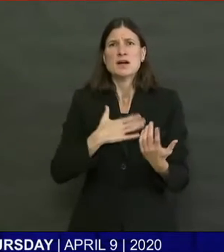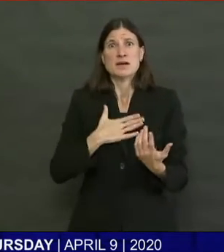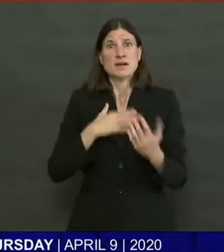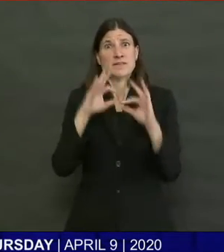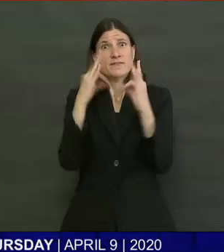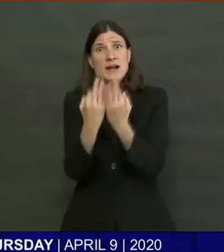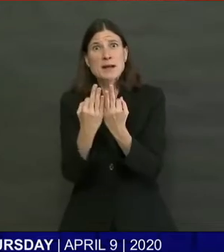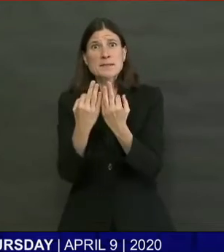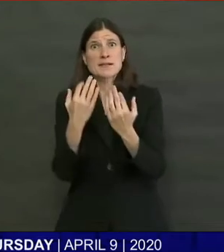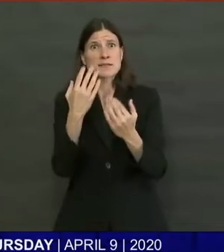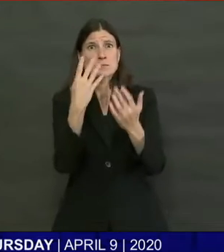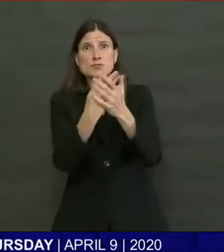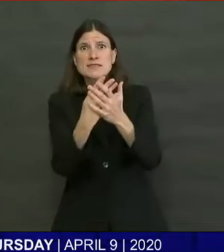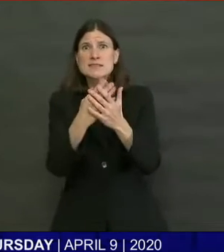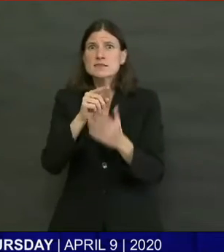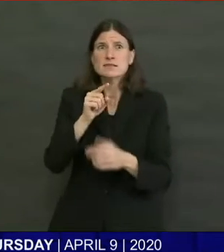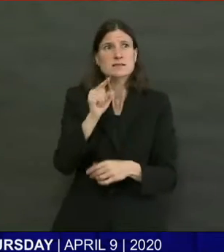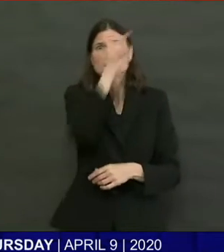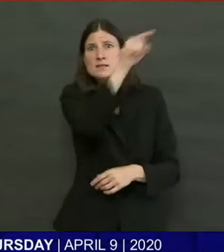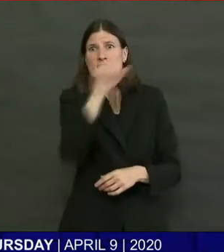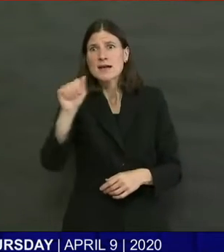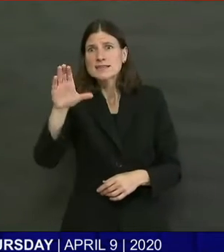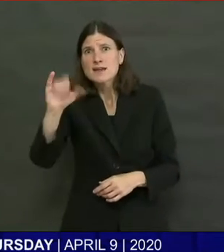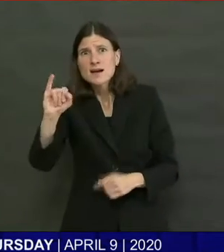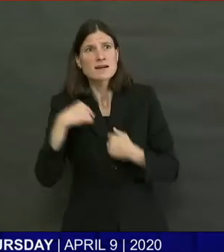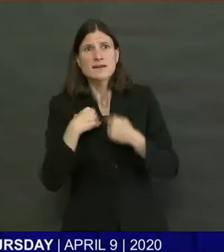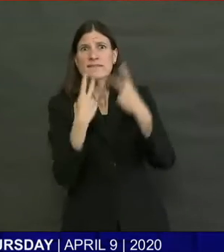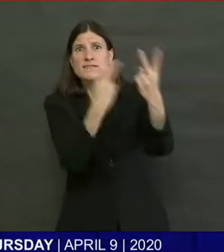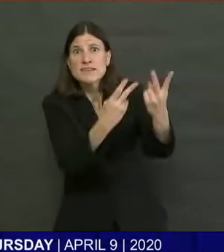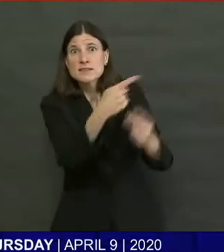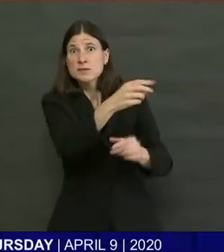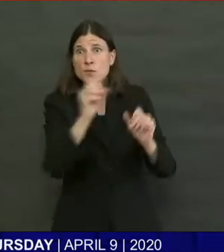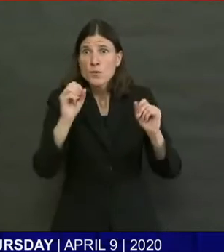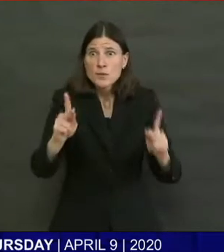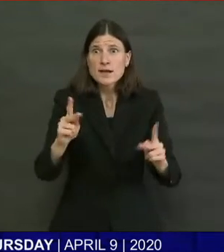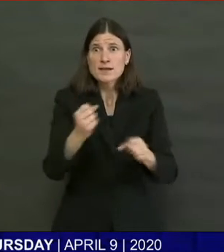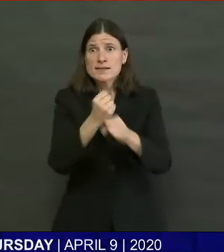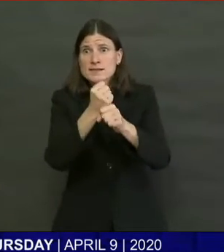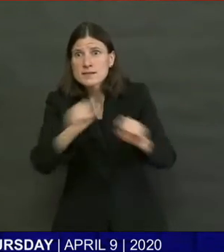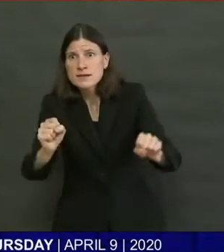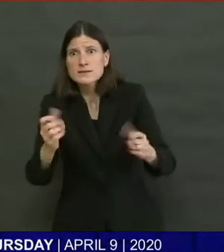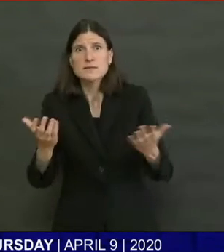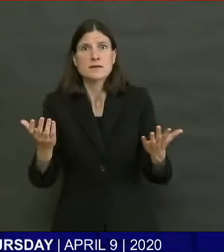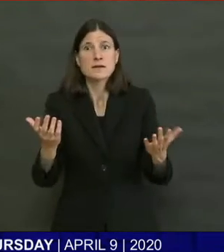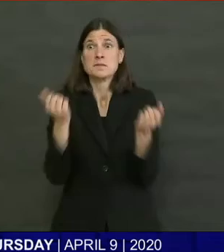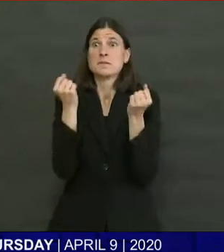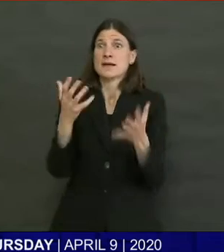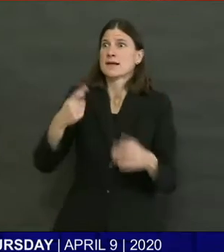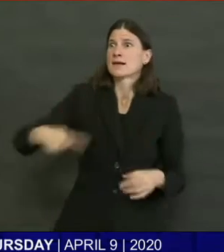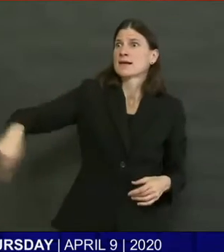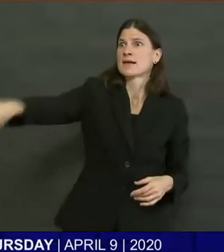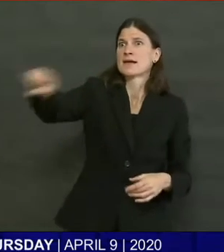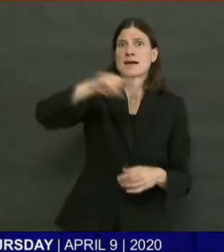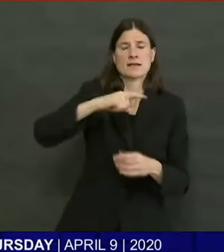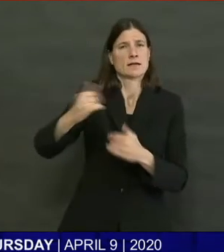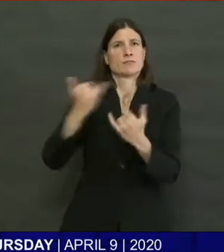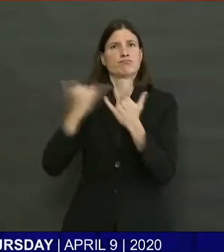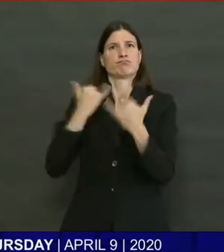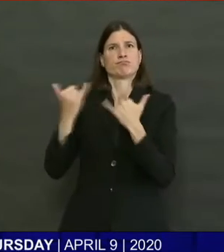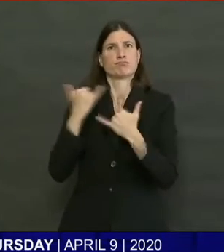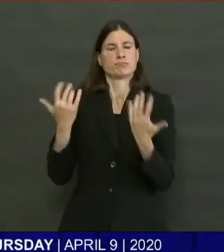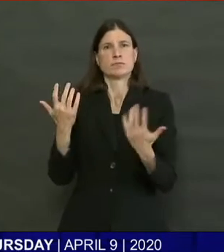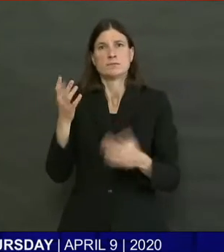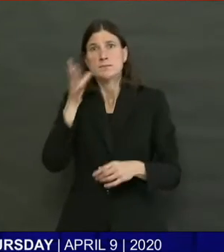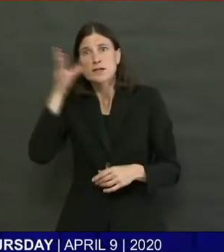prison, it's a stressful time. If your mom or your dad or your uncle or your best friend or your boyfriend is in prison, that's stressful every day.